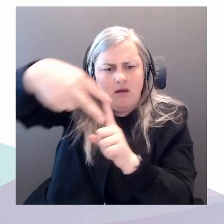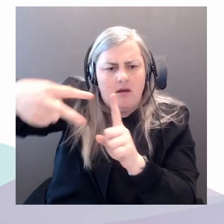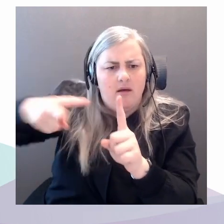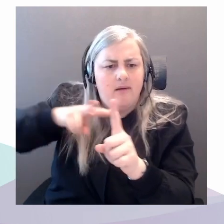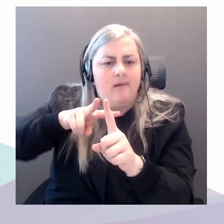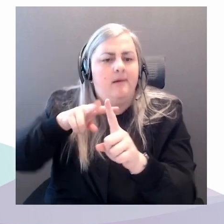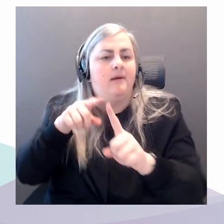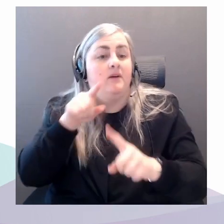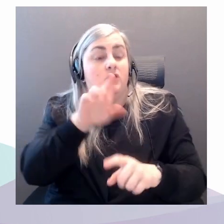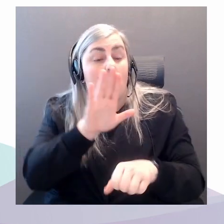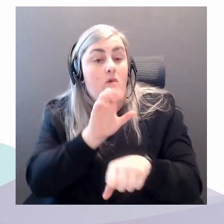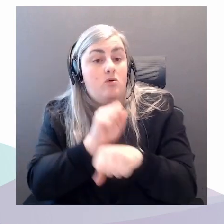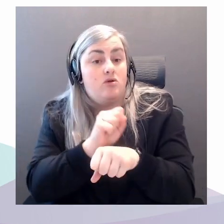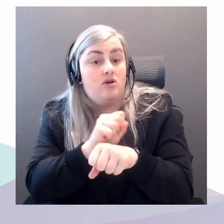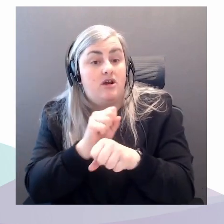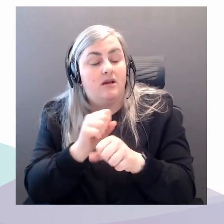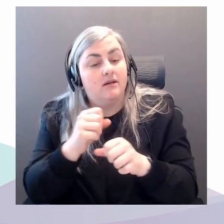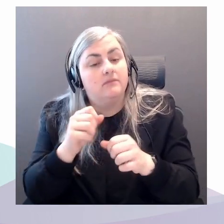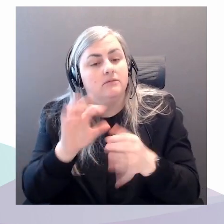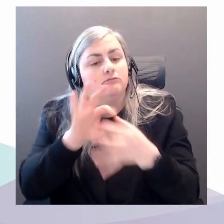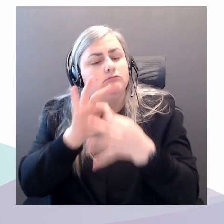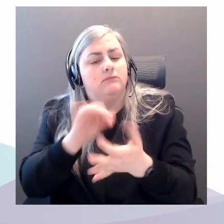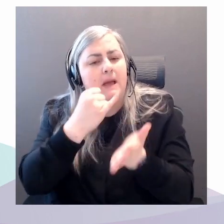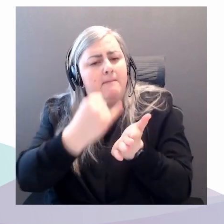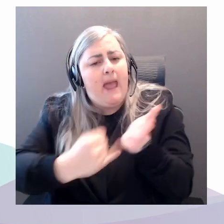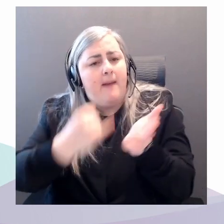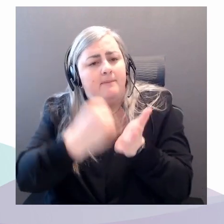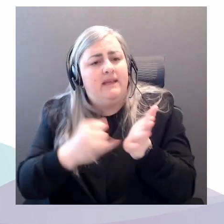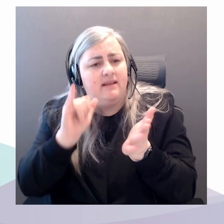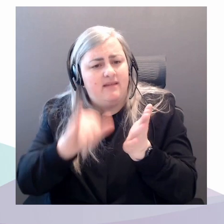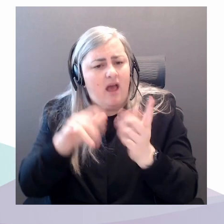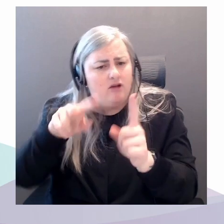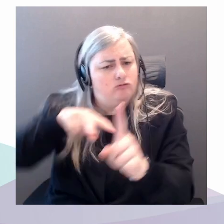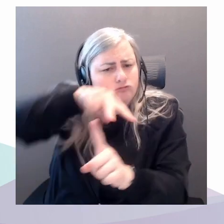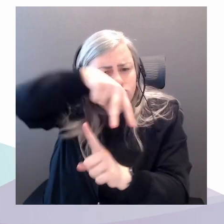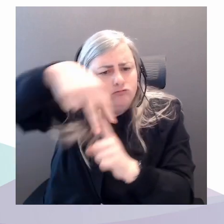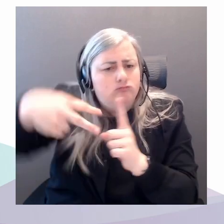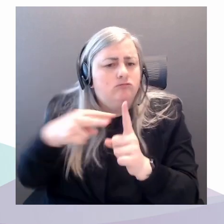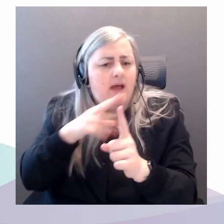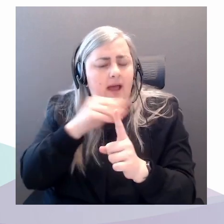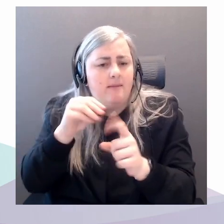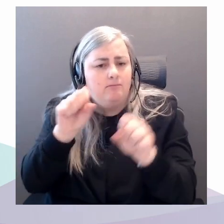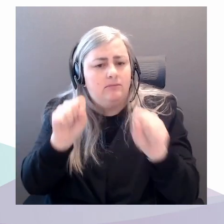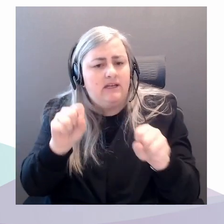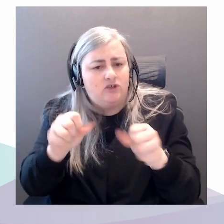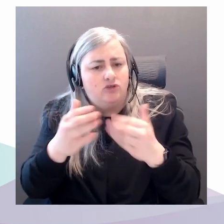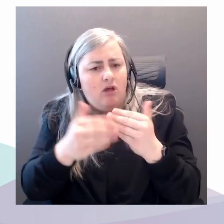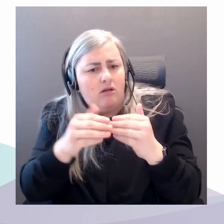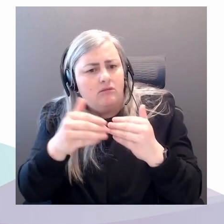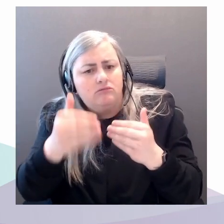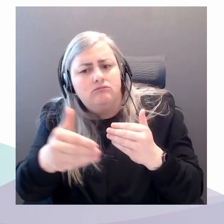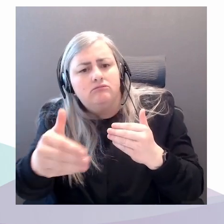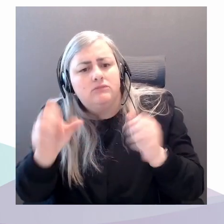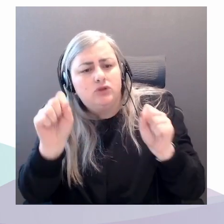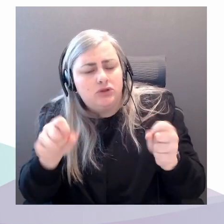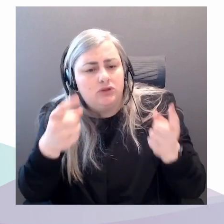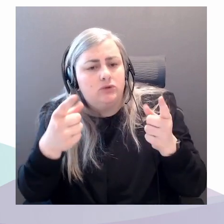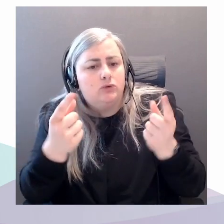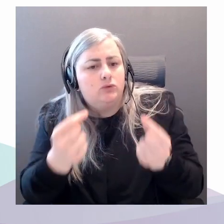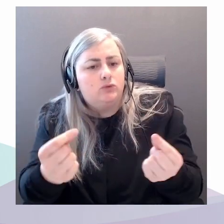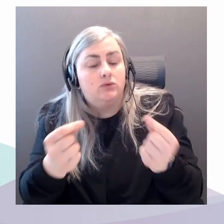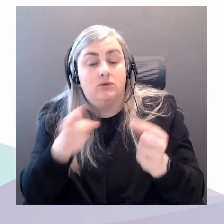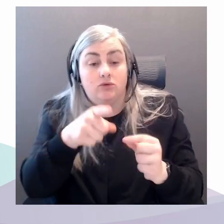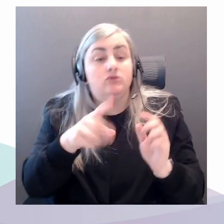and practices and potentials, I would say. And you talk about modeling the ways that we might change from